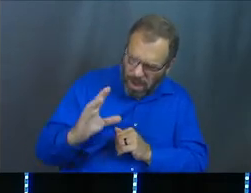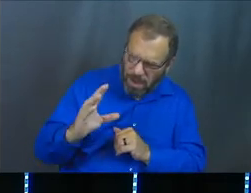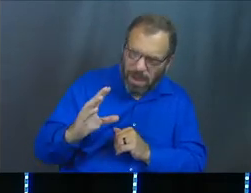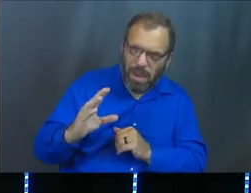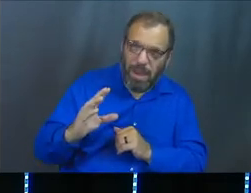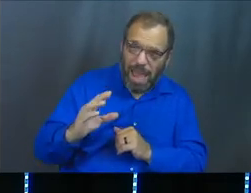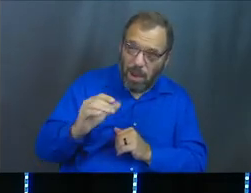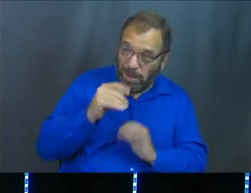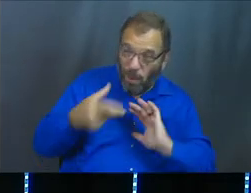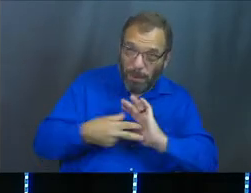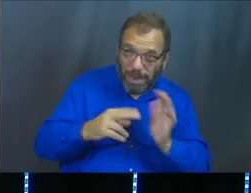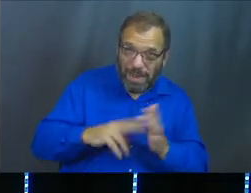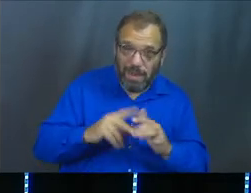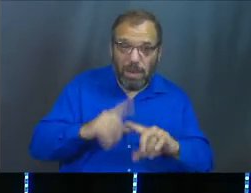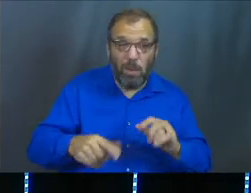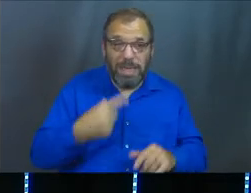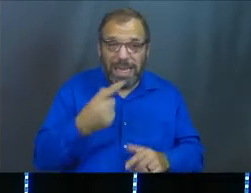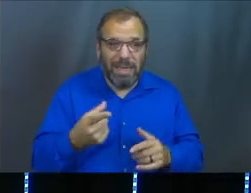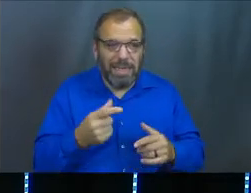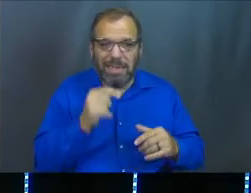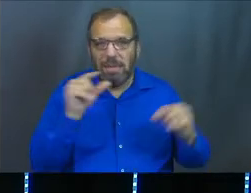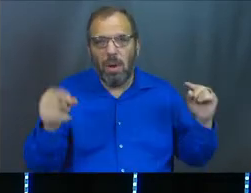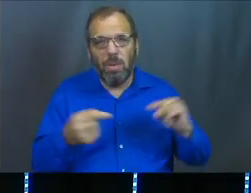sometimes we say things that hurt each other.